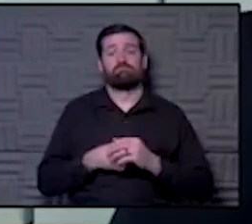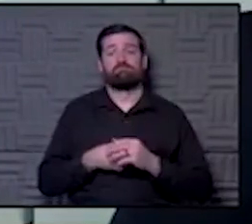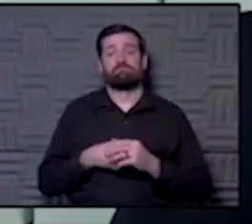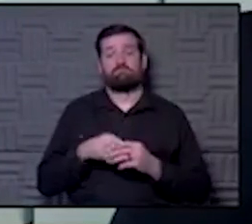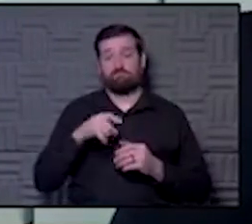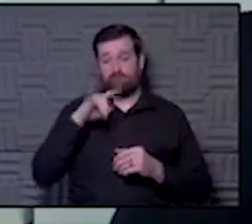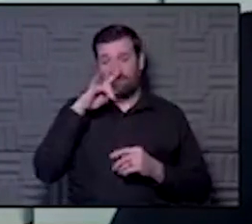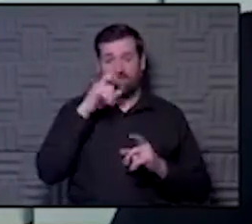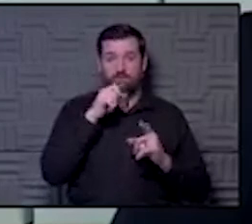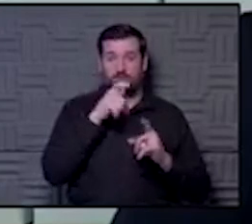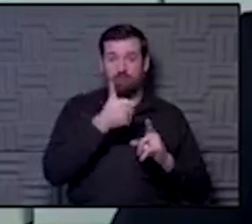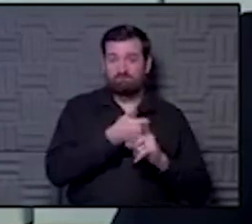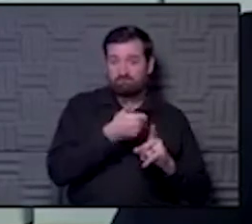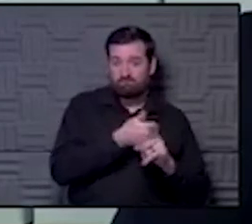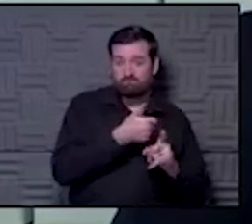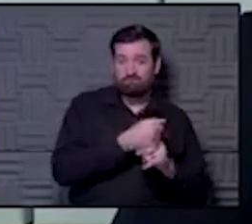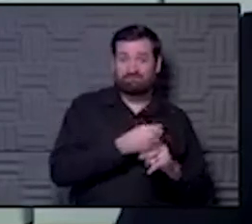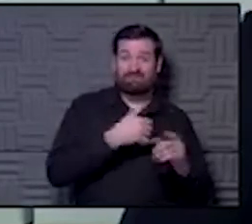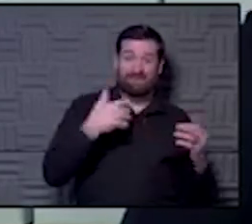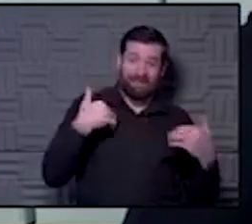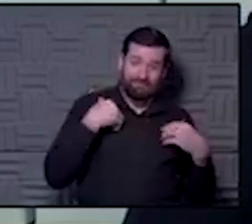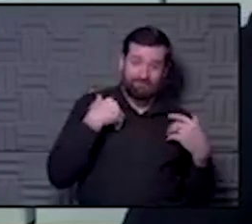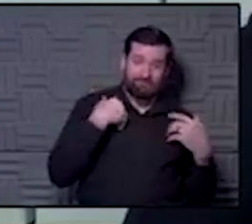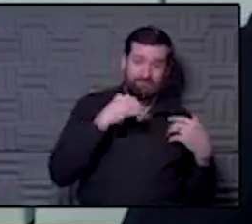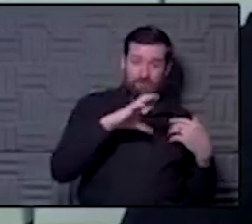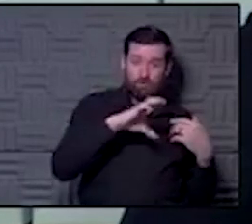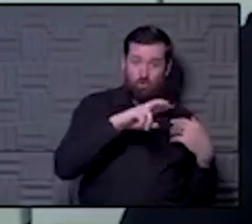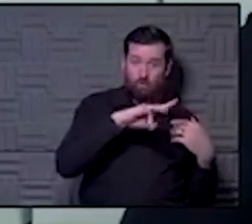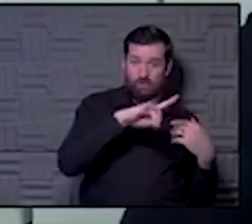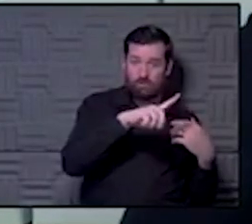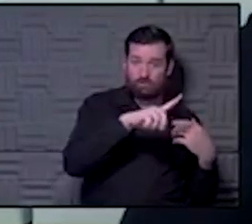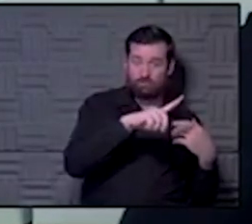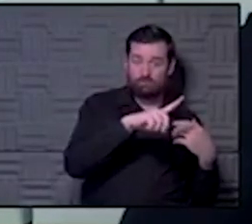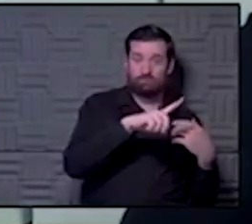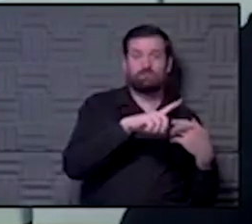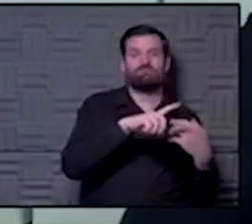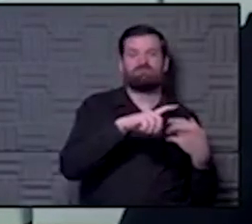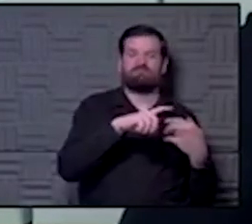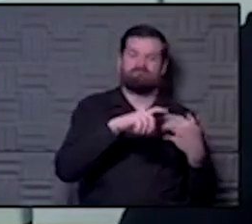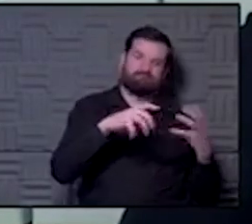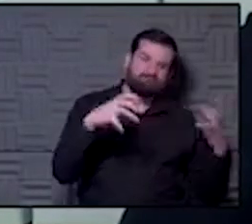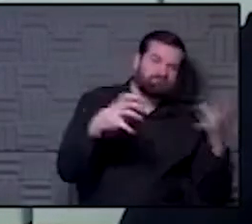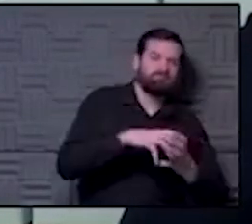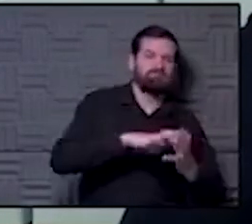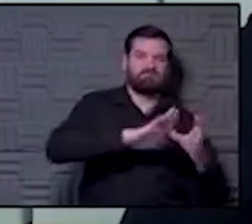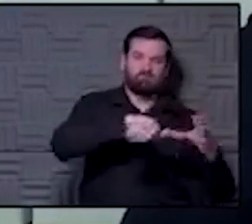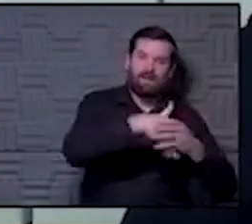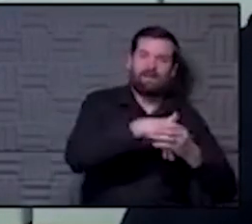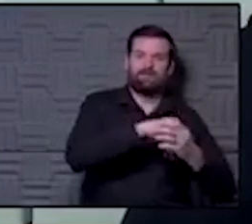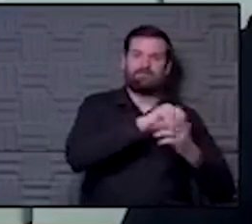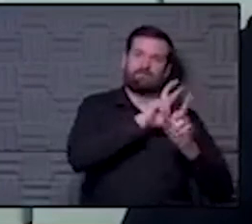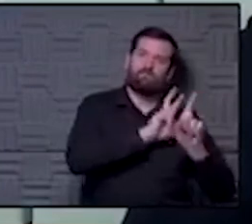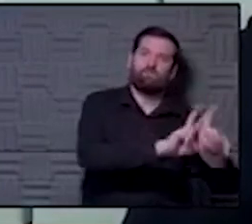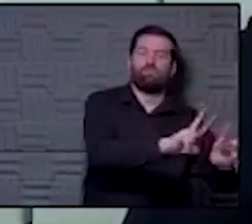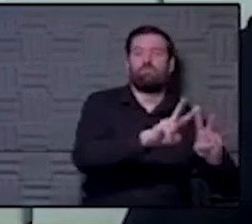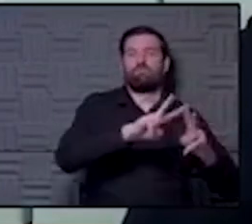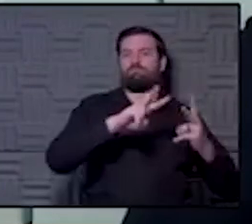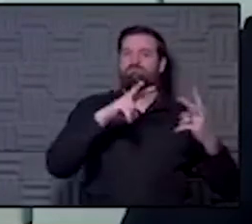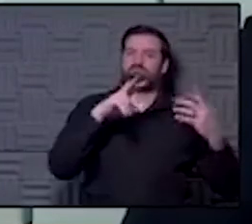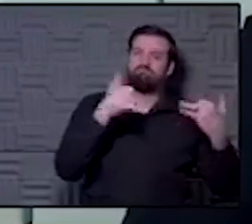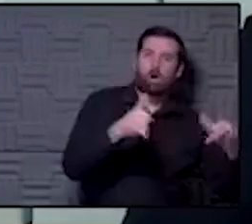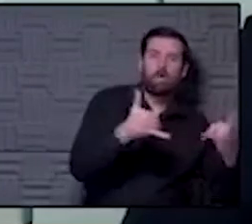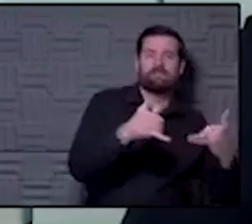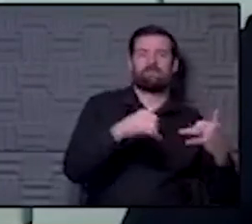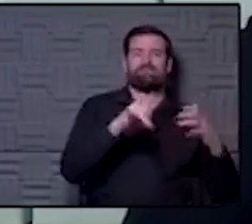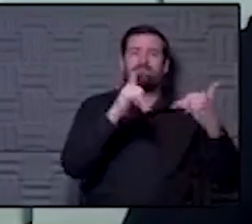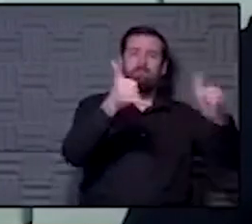kids who were infected from COVID were related to gatherings, weddings, funerals, parties, playdates,